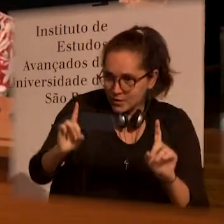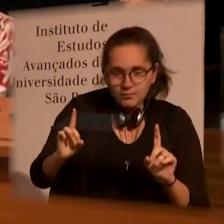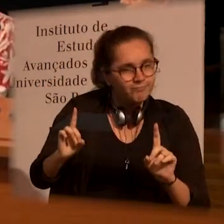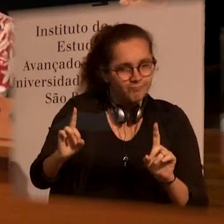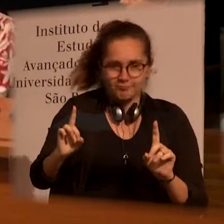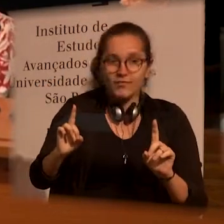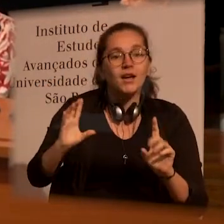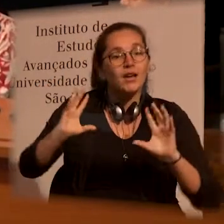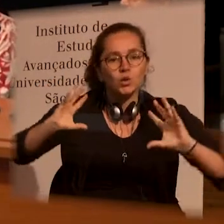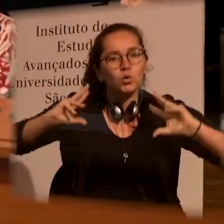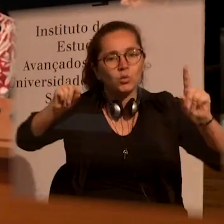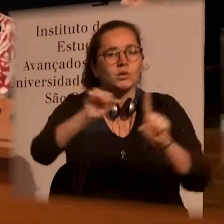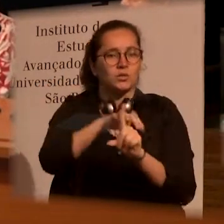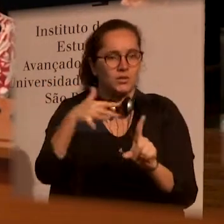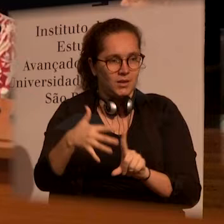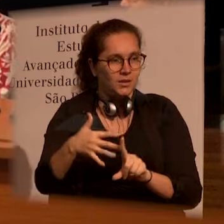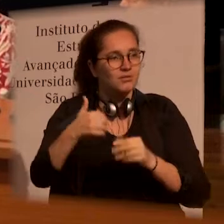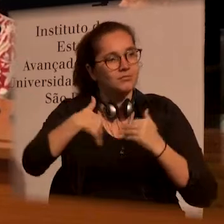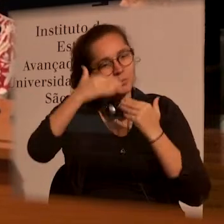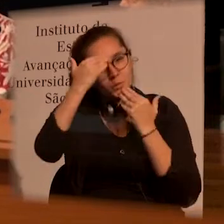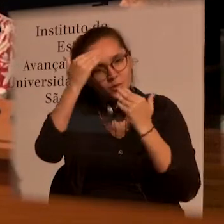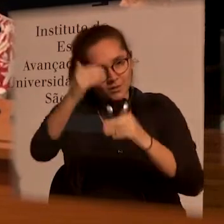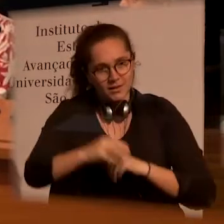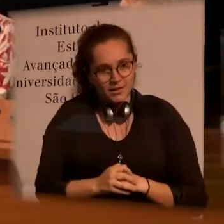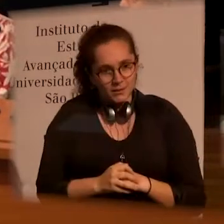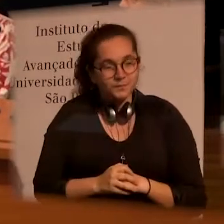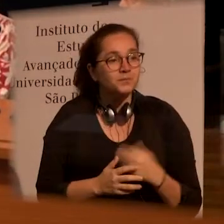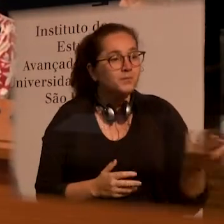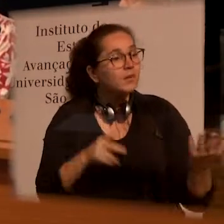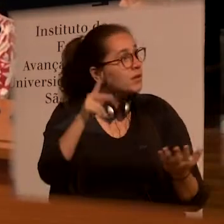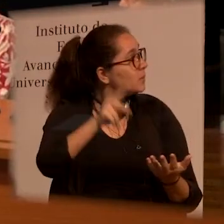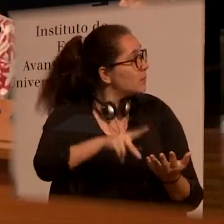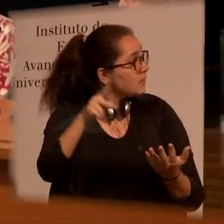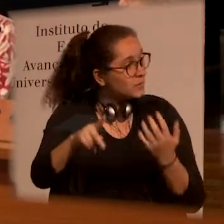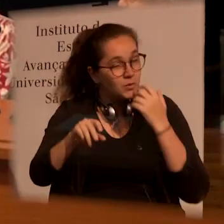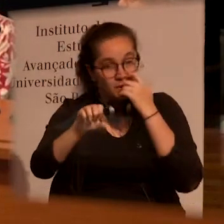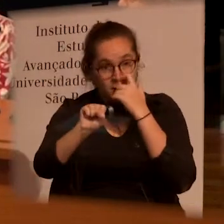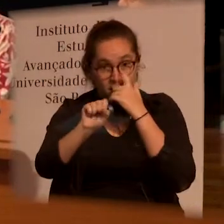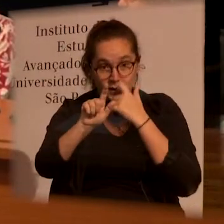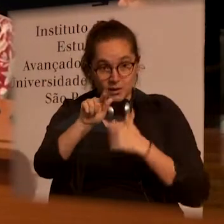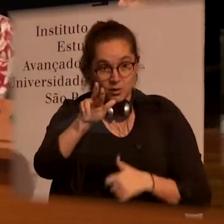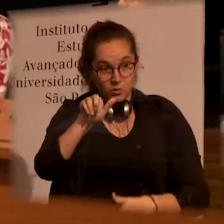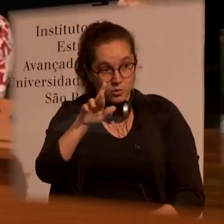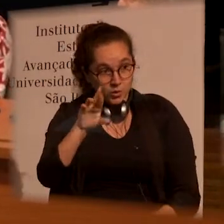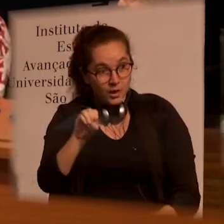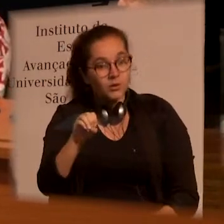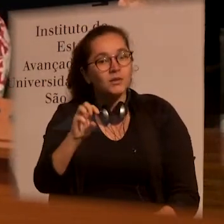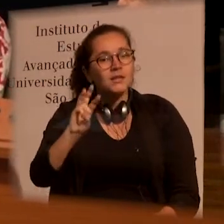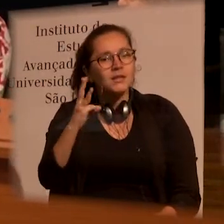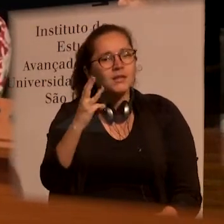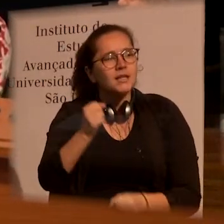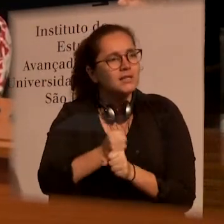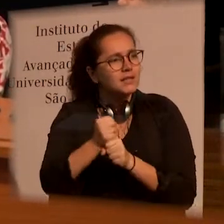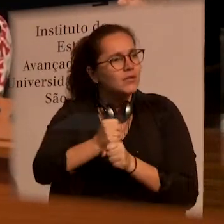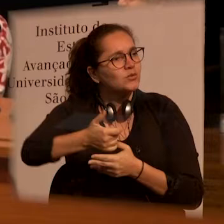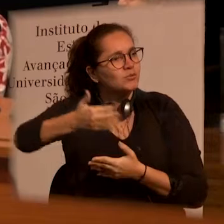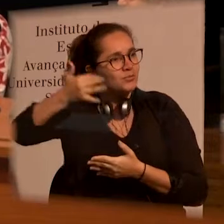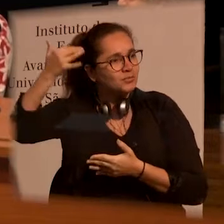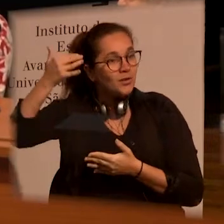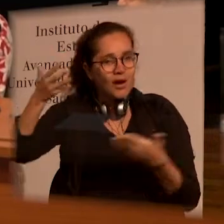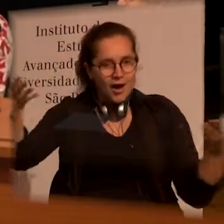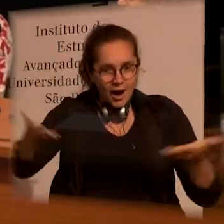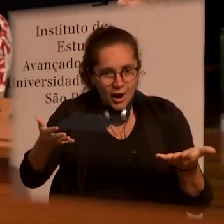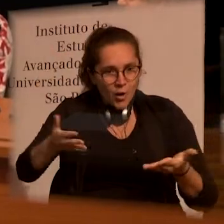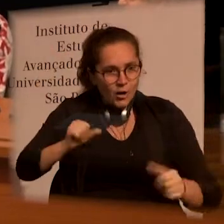theme that is related to only the disabled people, but the society as a whole. And what began